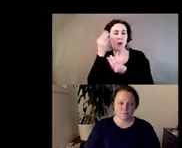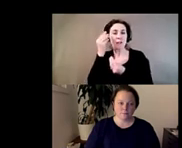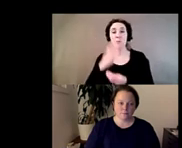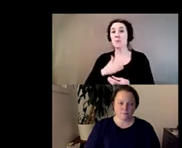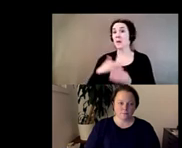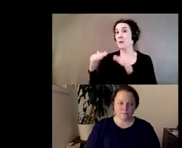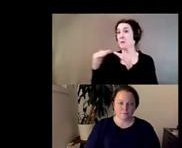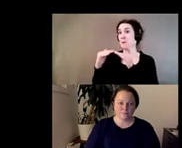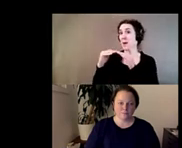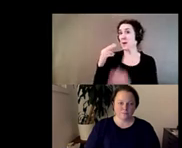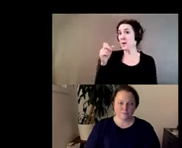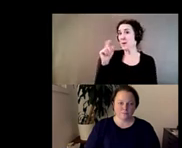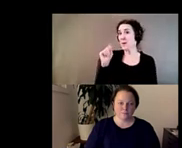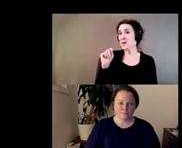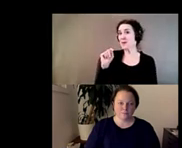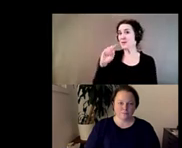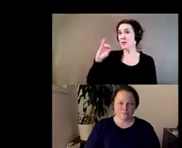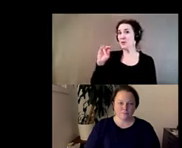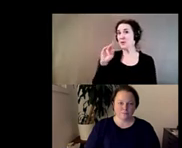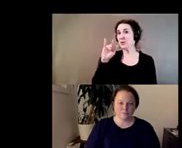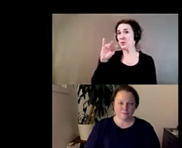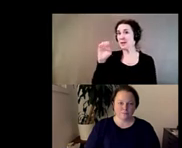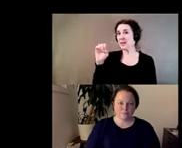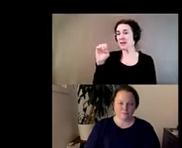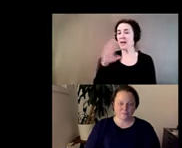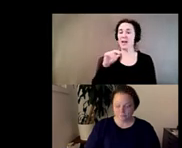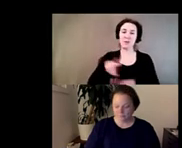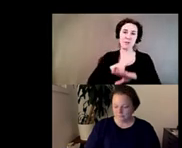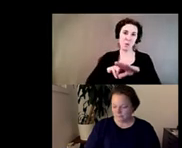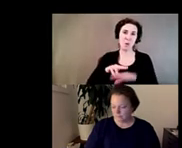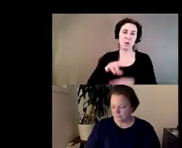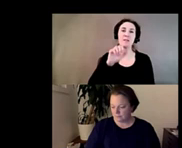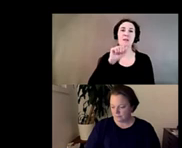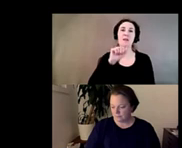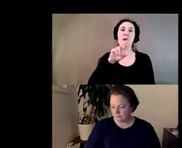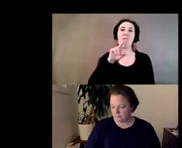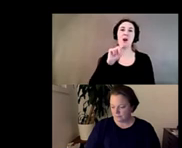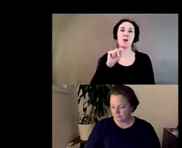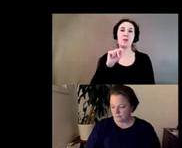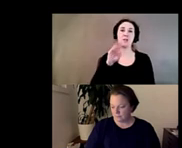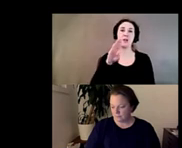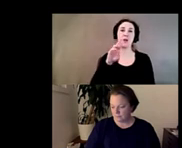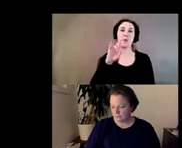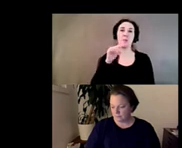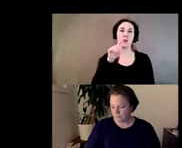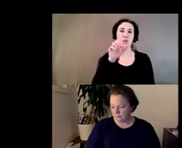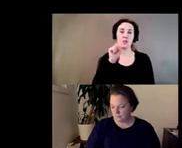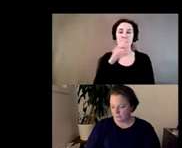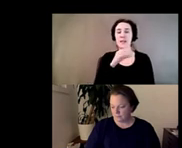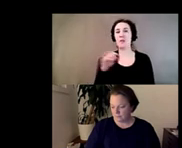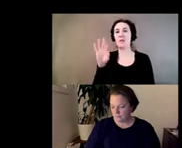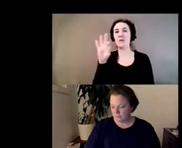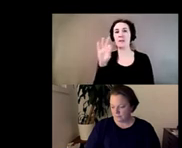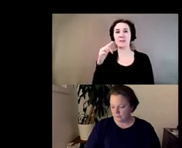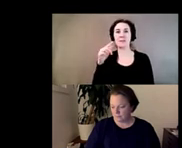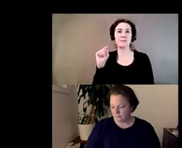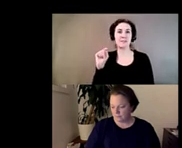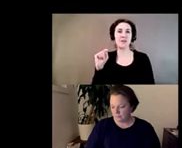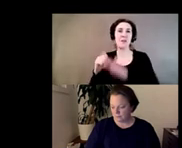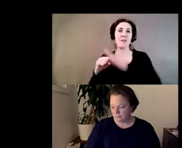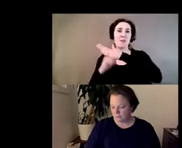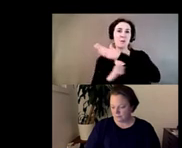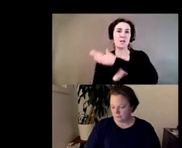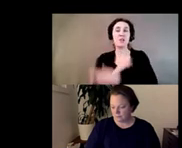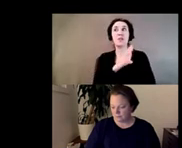julie decker and of course art bridges and the felix gonzalez torres foundation and to rit for supporting this